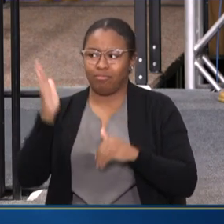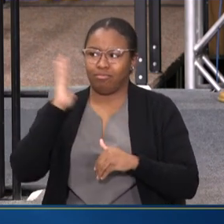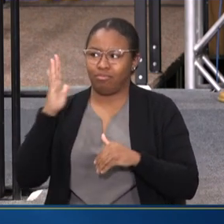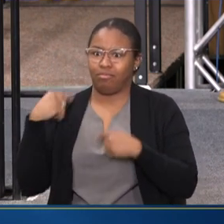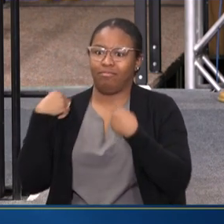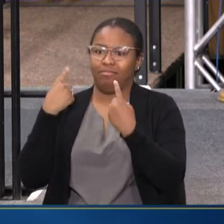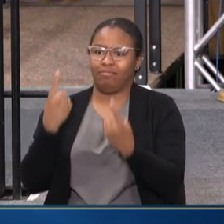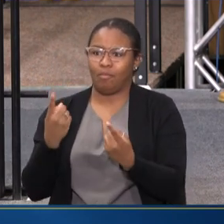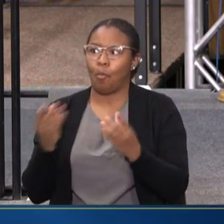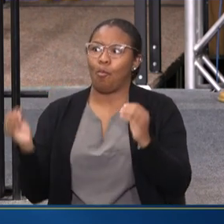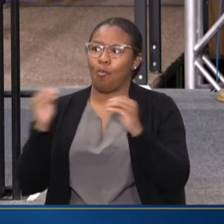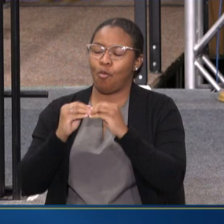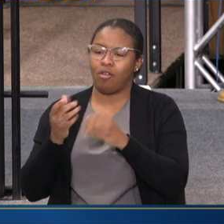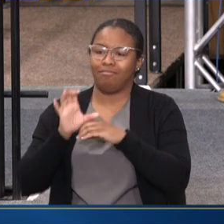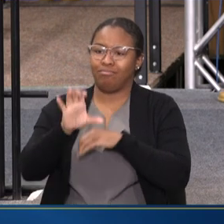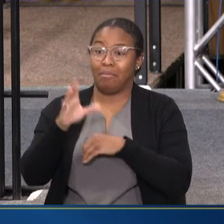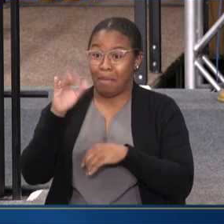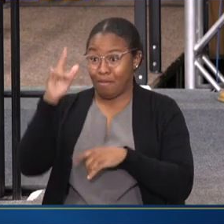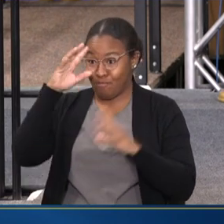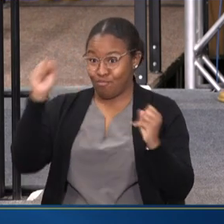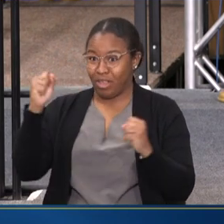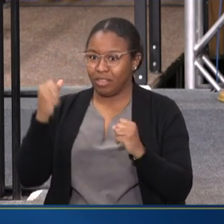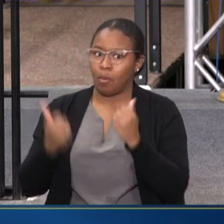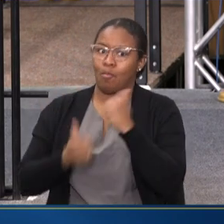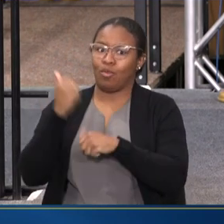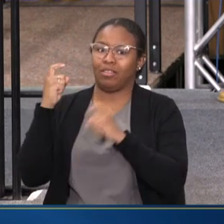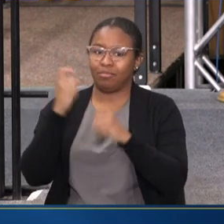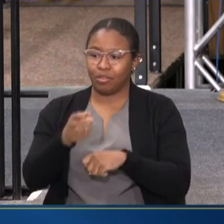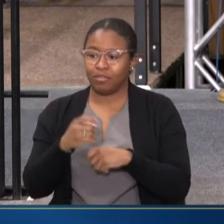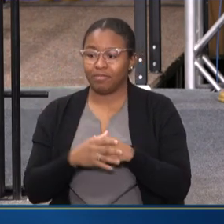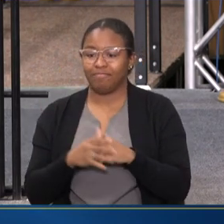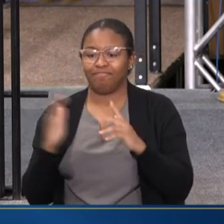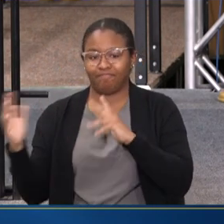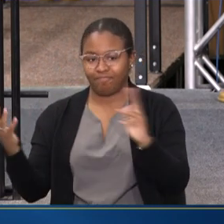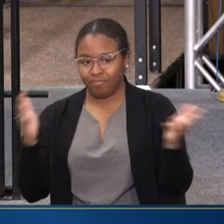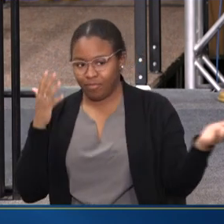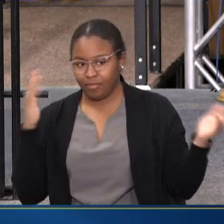PRESENTED BY A PRESIDENT OF THE UNITED STATES. I HOPE